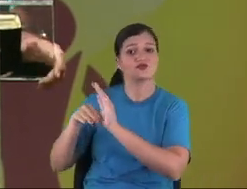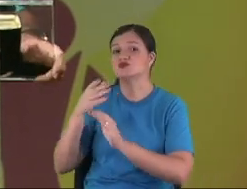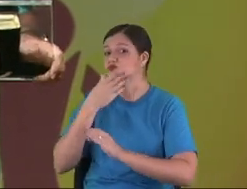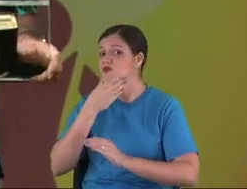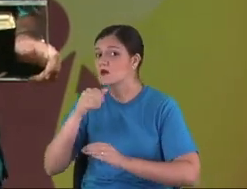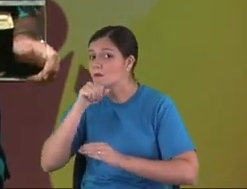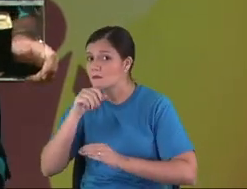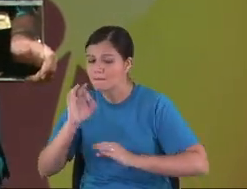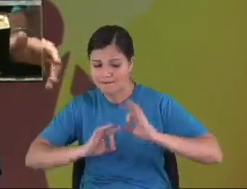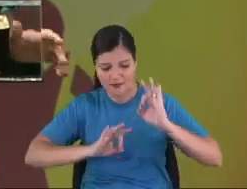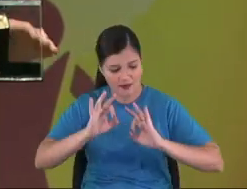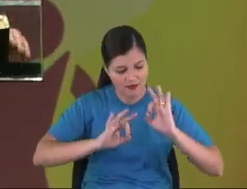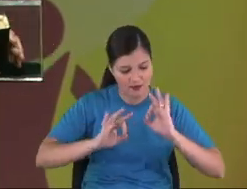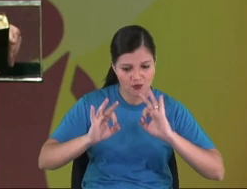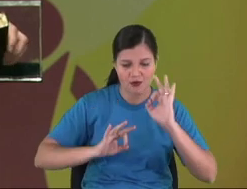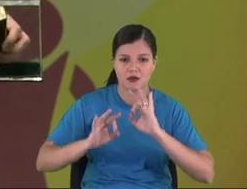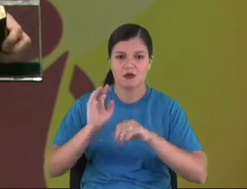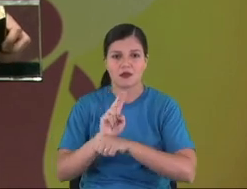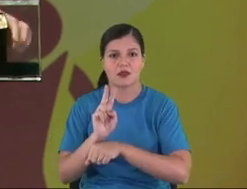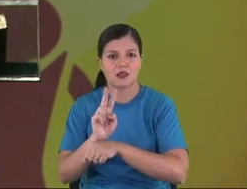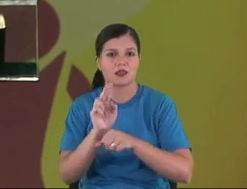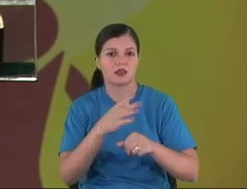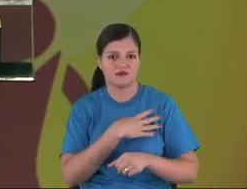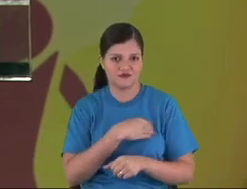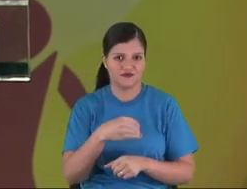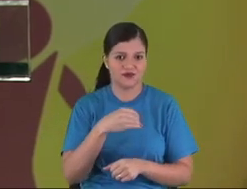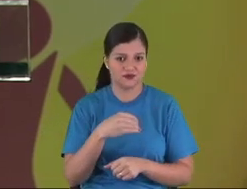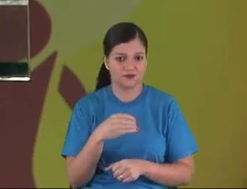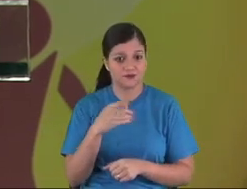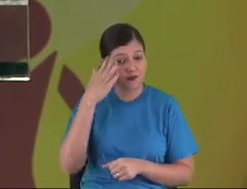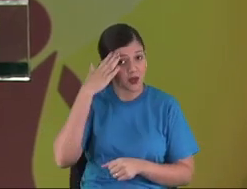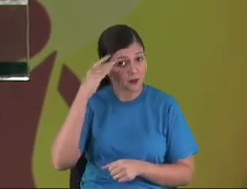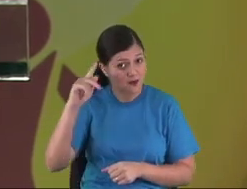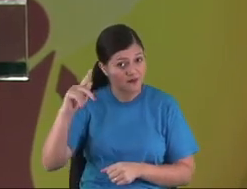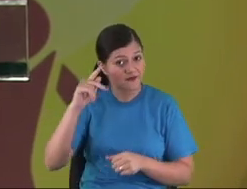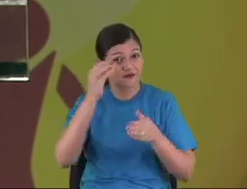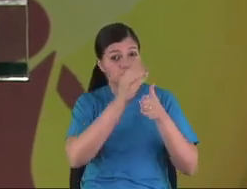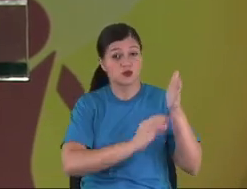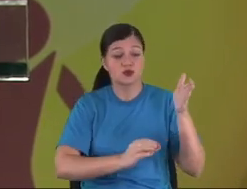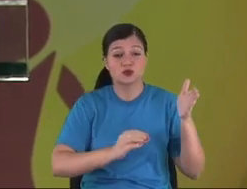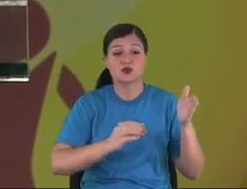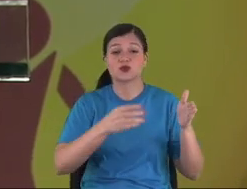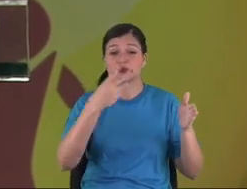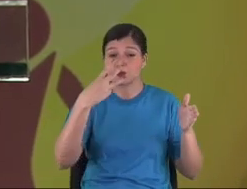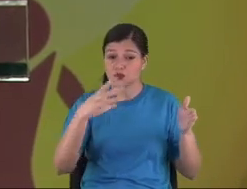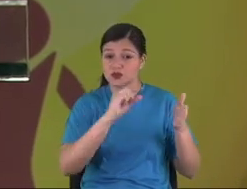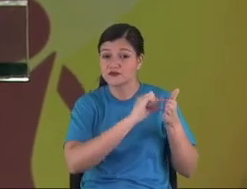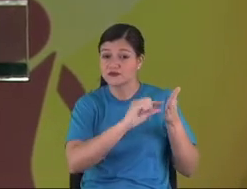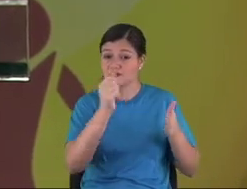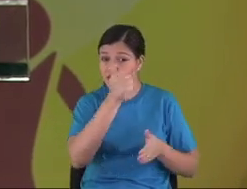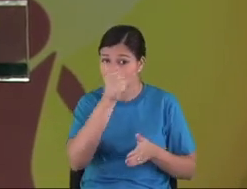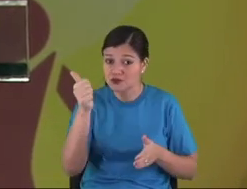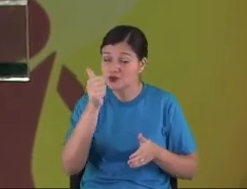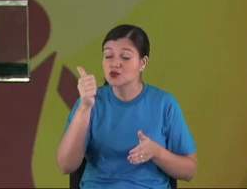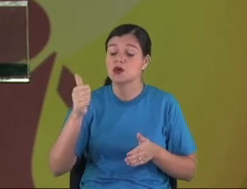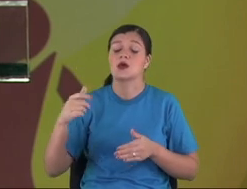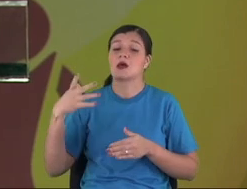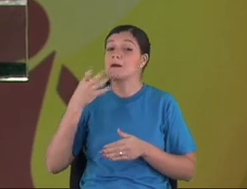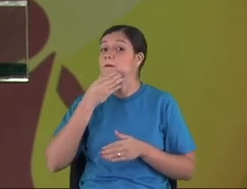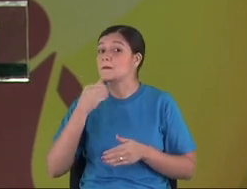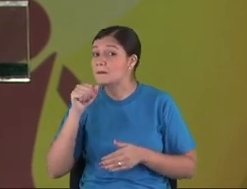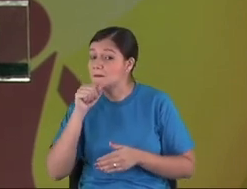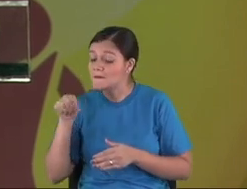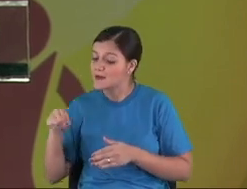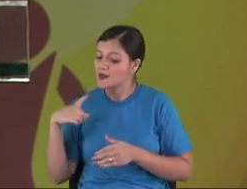Proverbs 17, 11. God made an establishment to the father